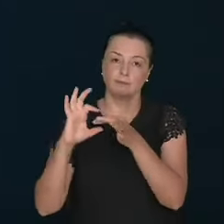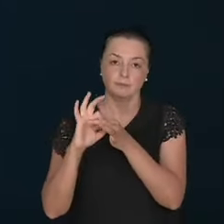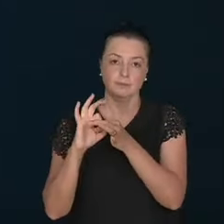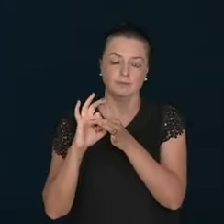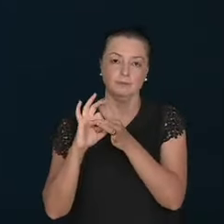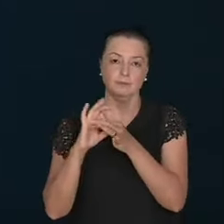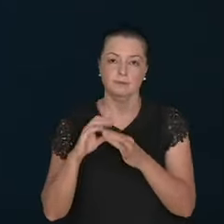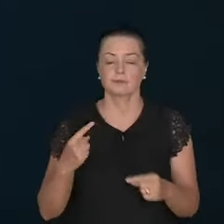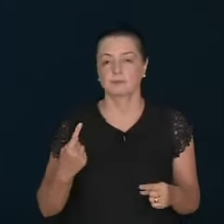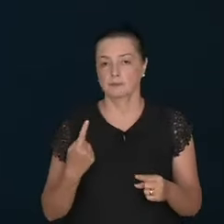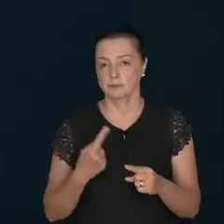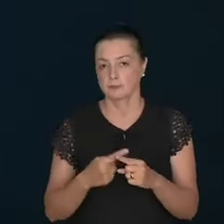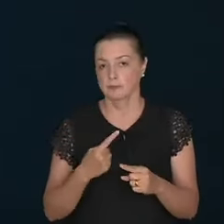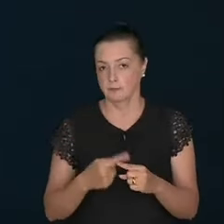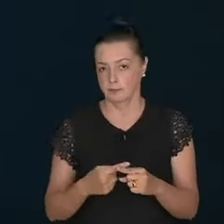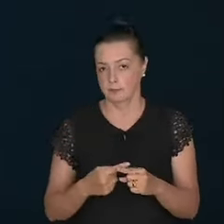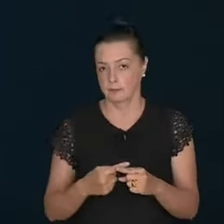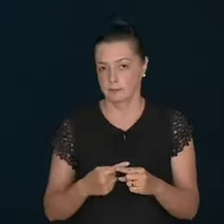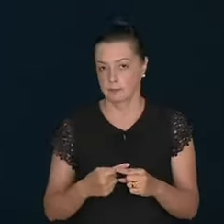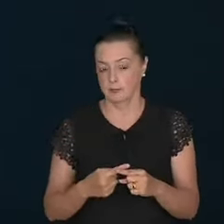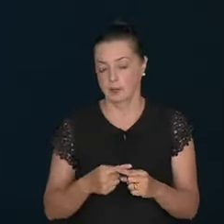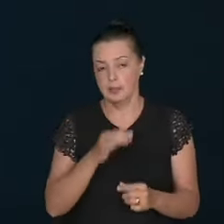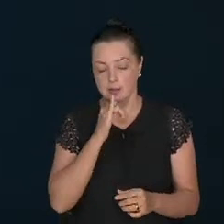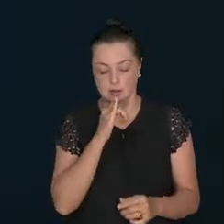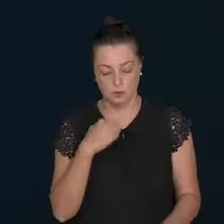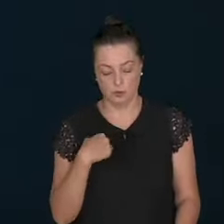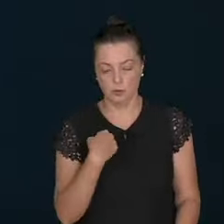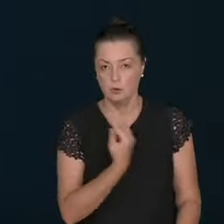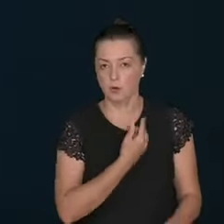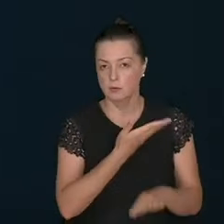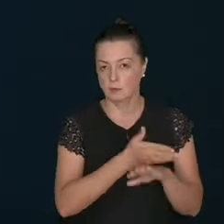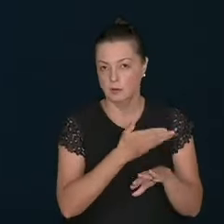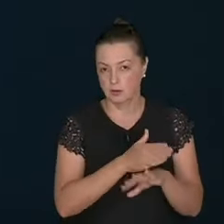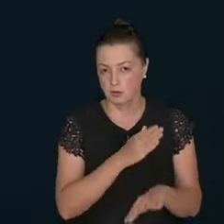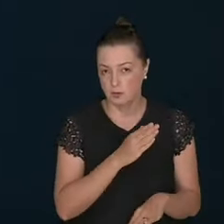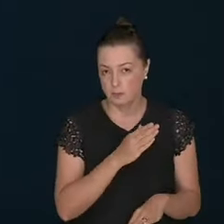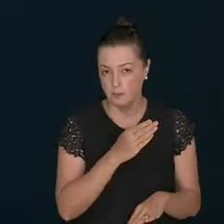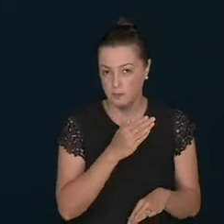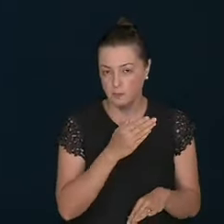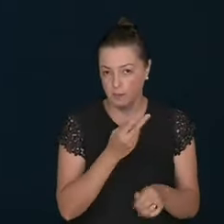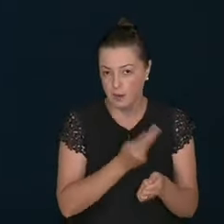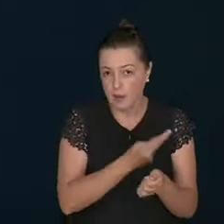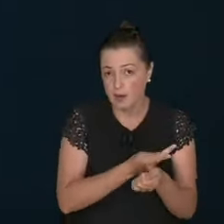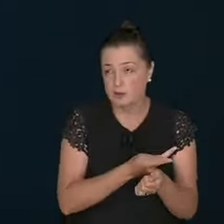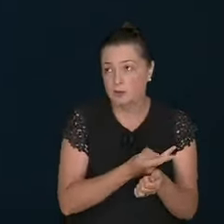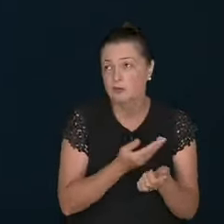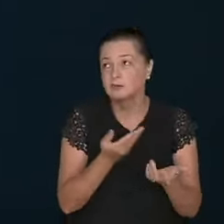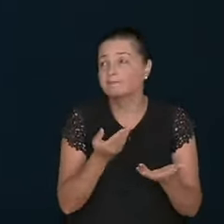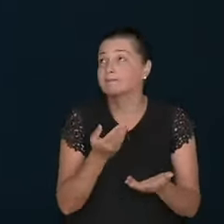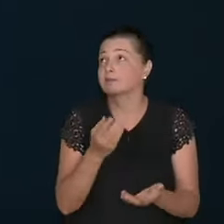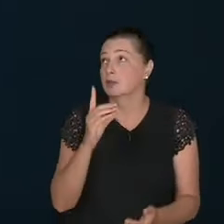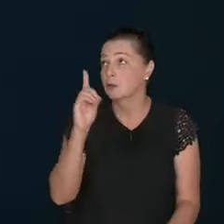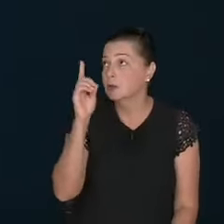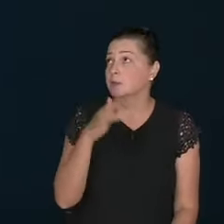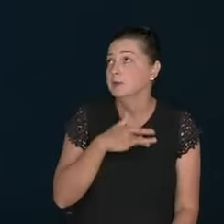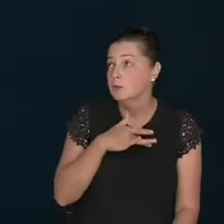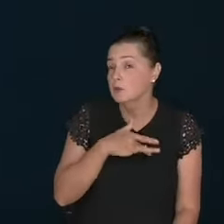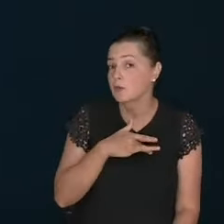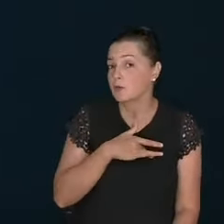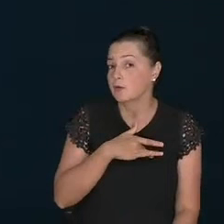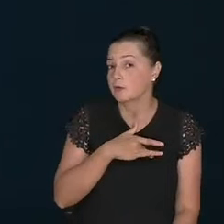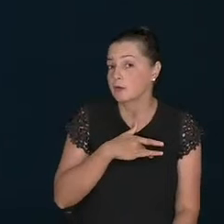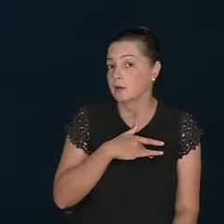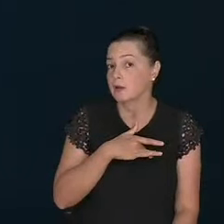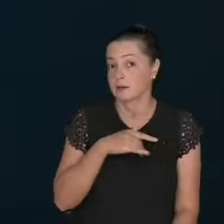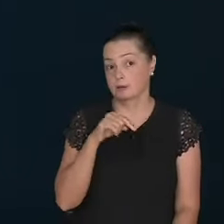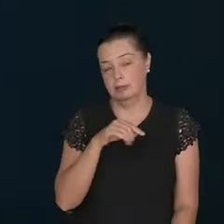For. Him. In. Our. Mistakes. We. Have. Mercy. On. Me. Because. Have. A.